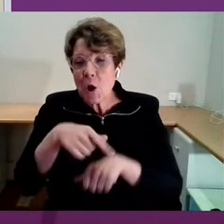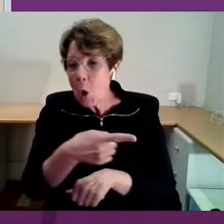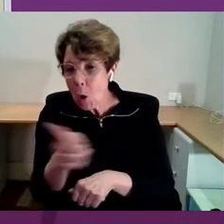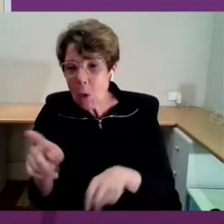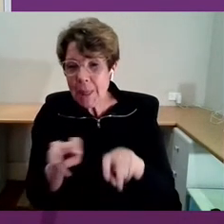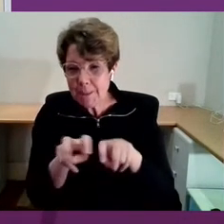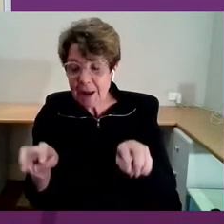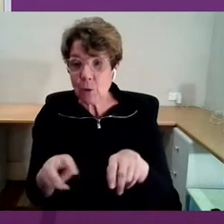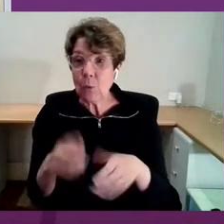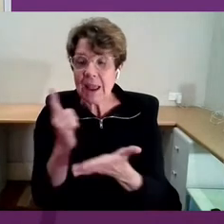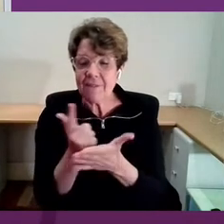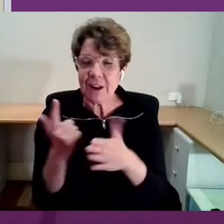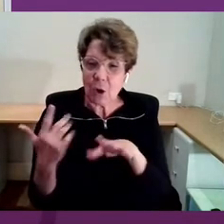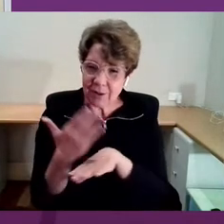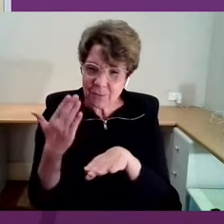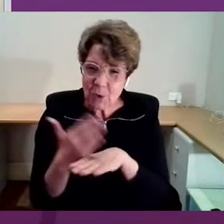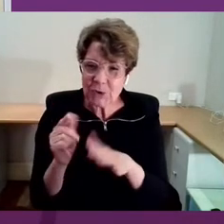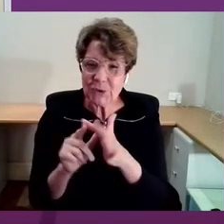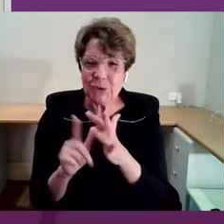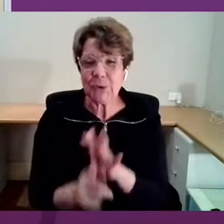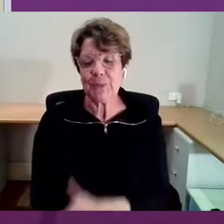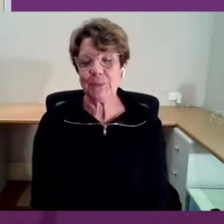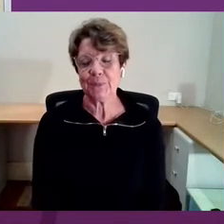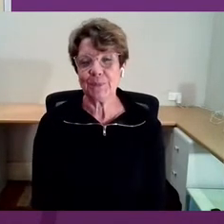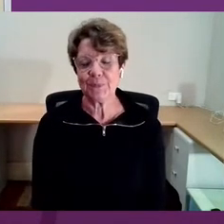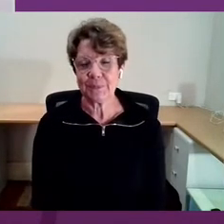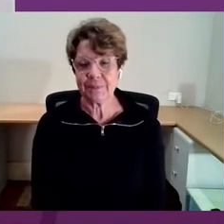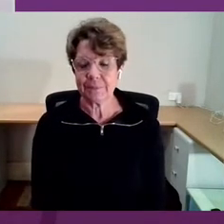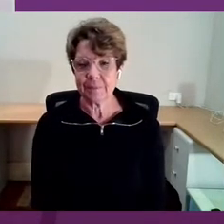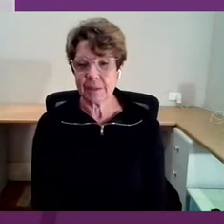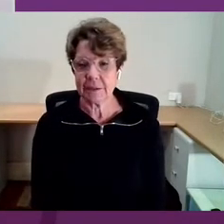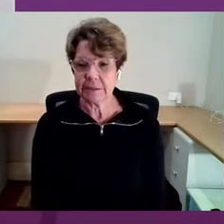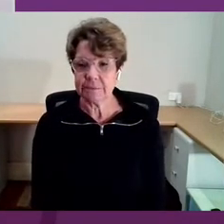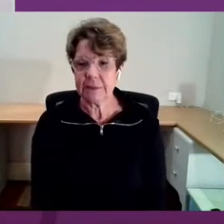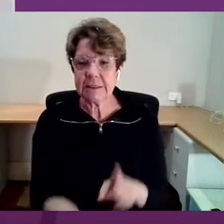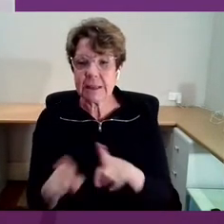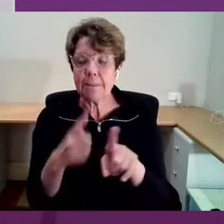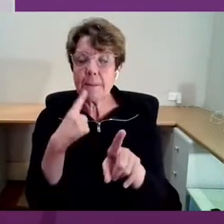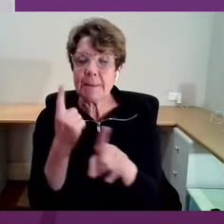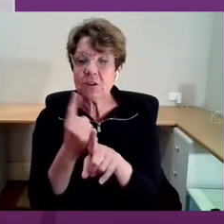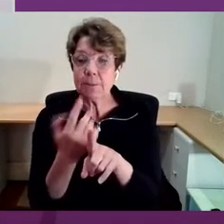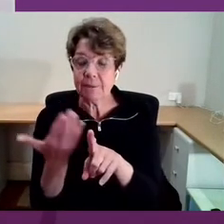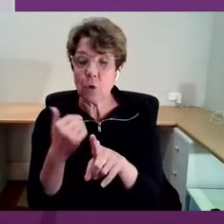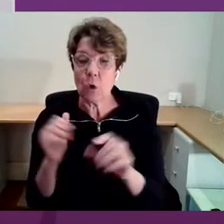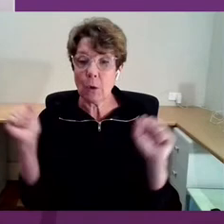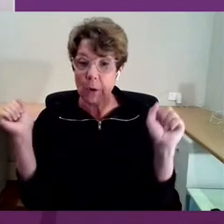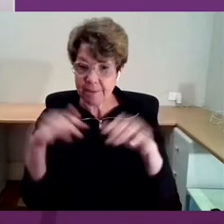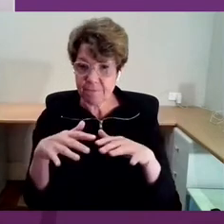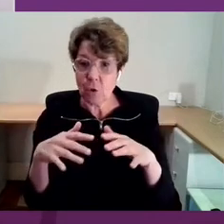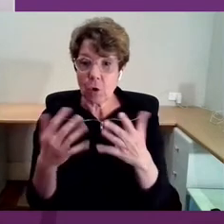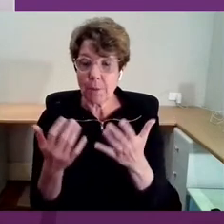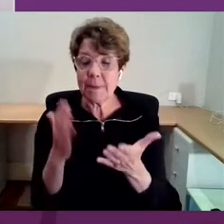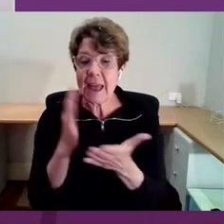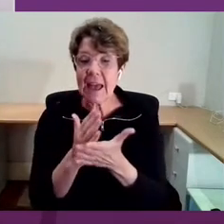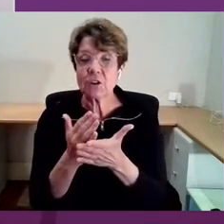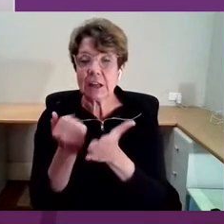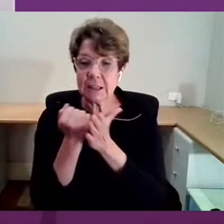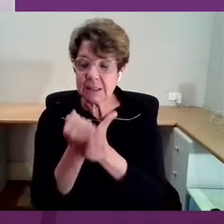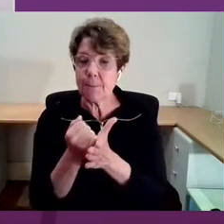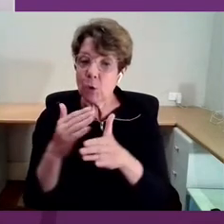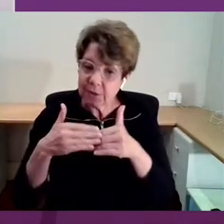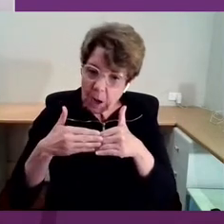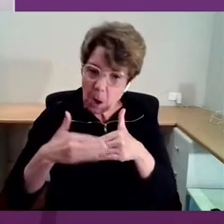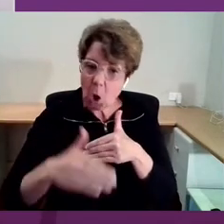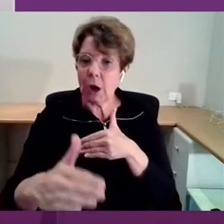do off the back of that. As I mentioned earlier, our forum today supports a longer conversation that will be